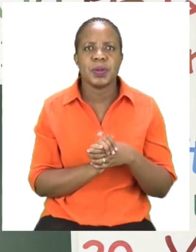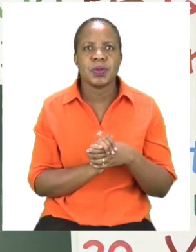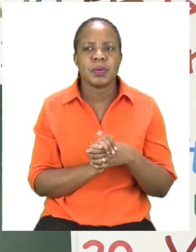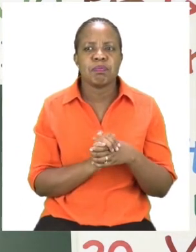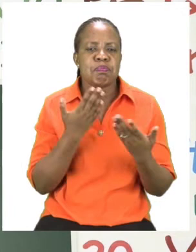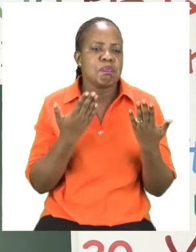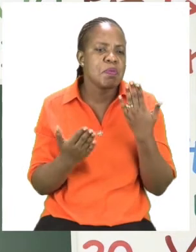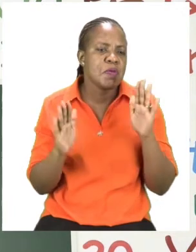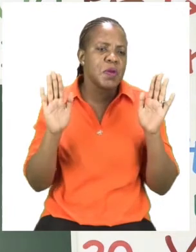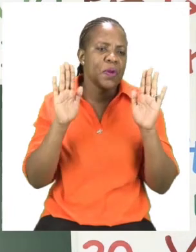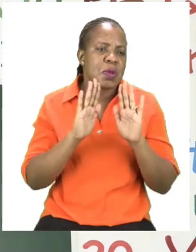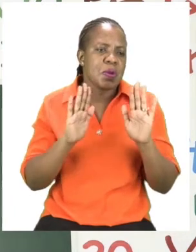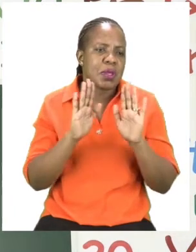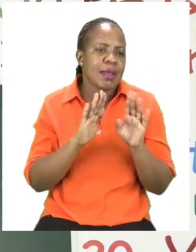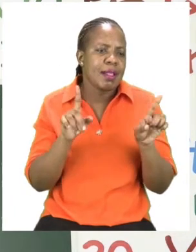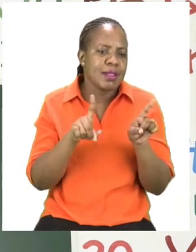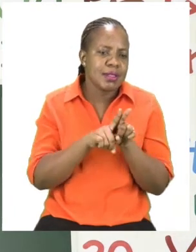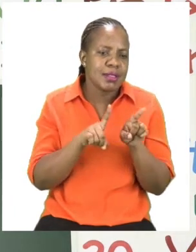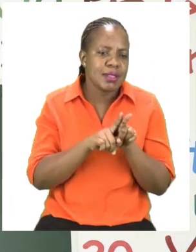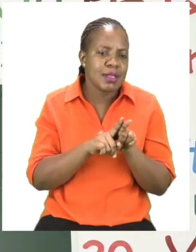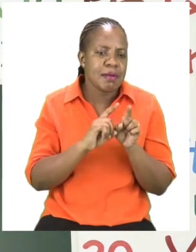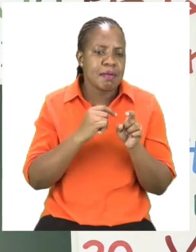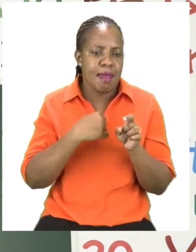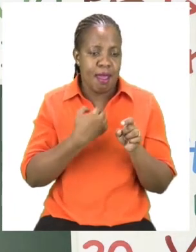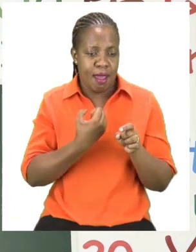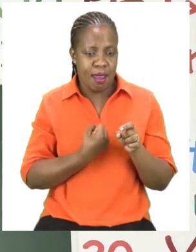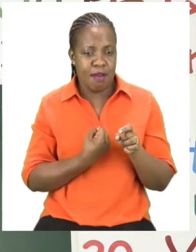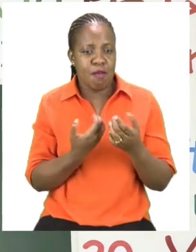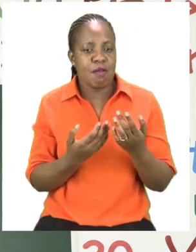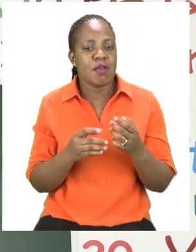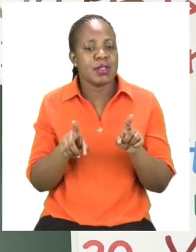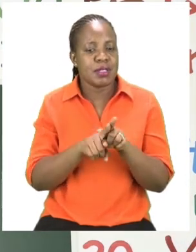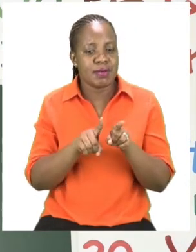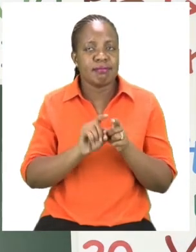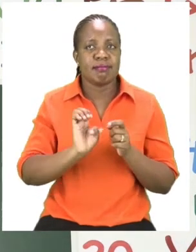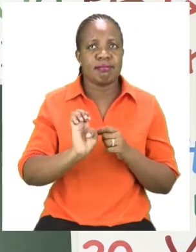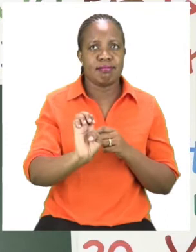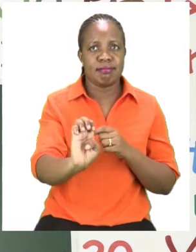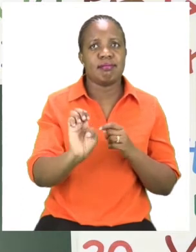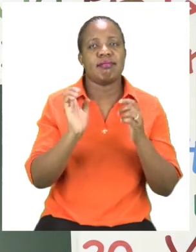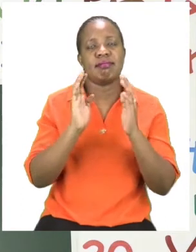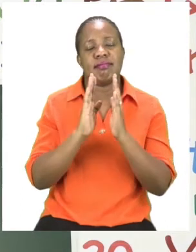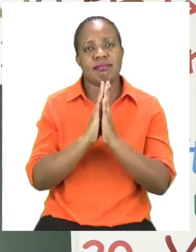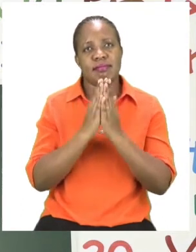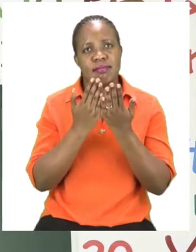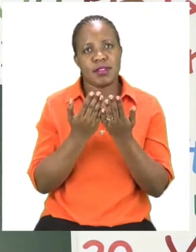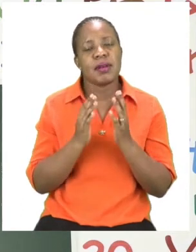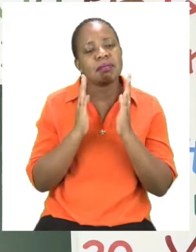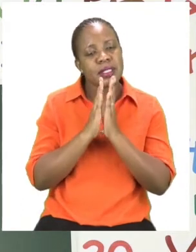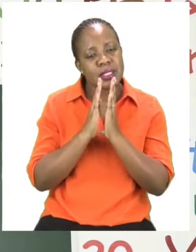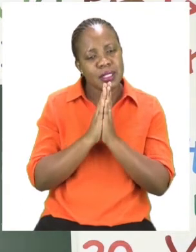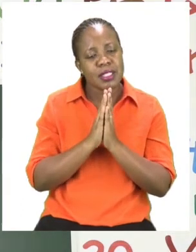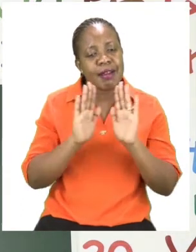here. I just want you to have fun coloring the eggs. Make sure that you color the correct amount of